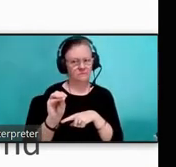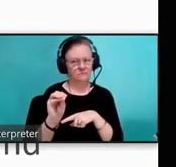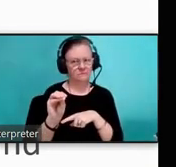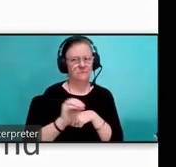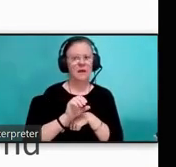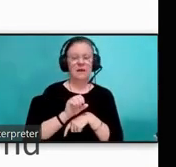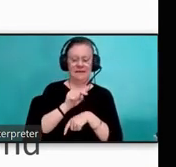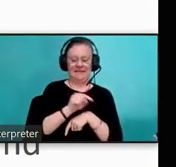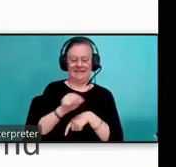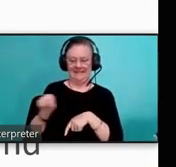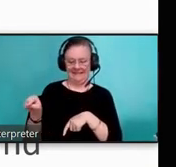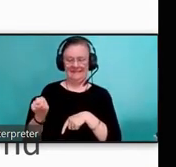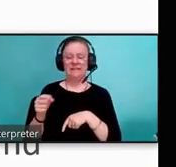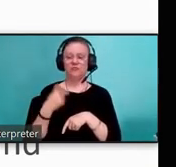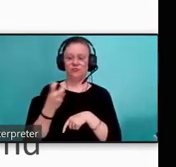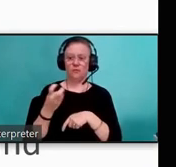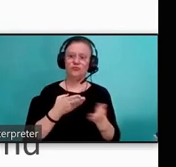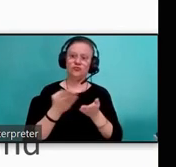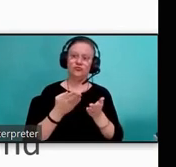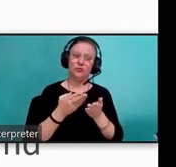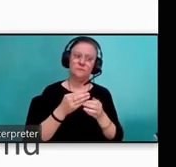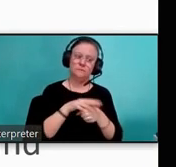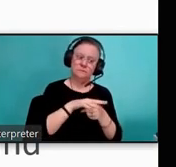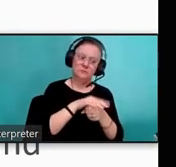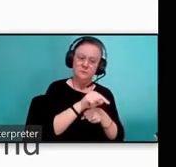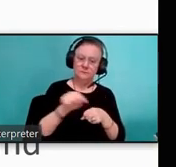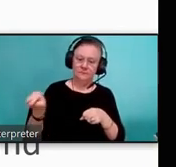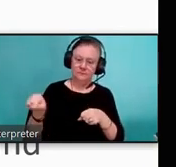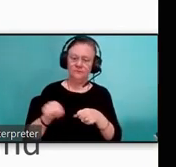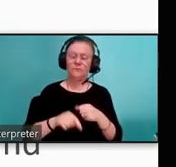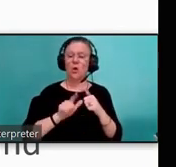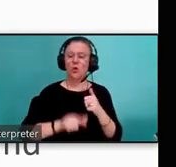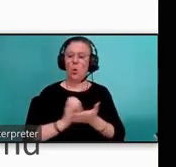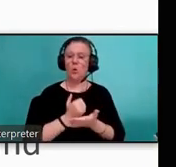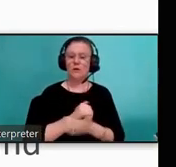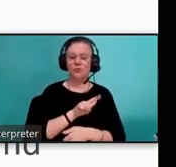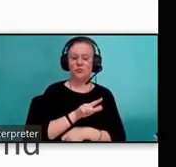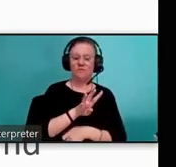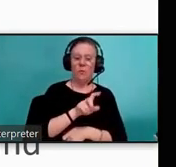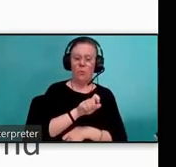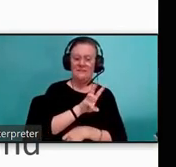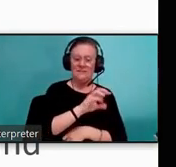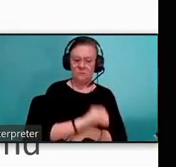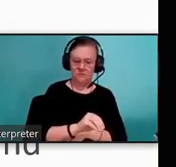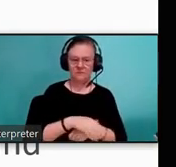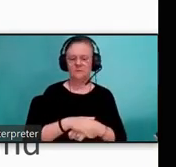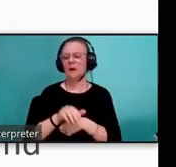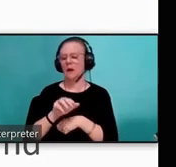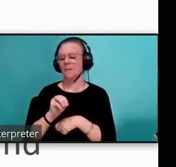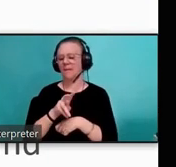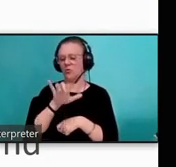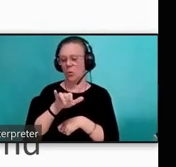59 census tracts combined with an average low income rate of 24.6% and a minority rate of